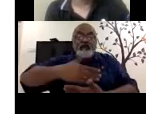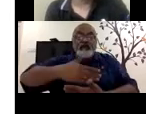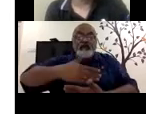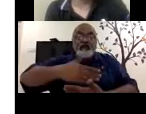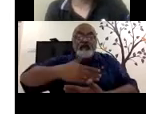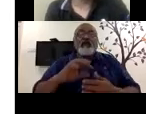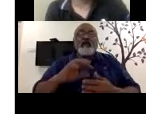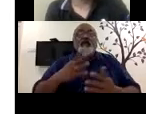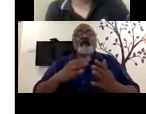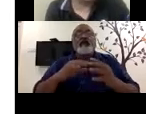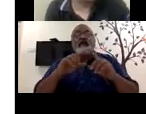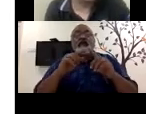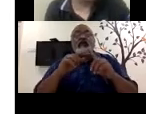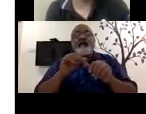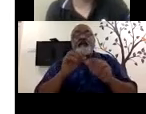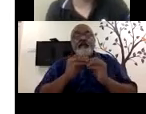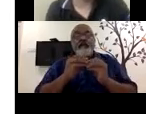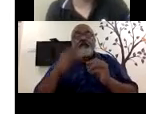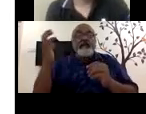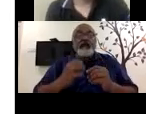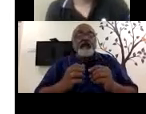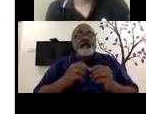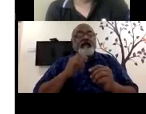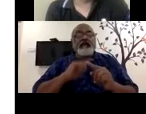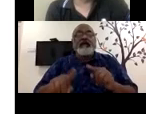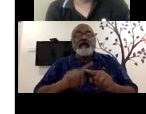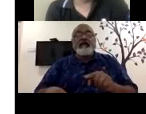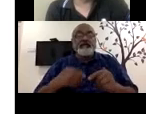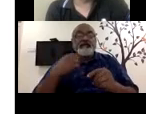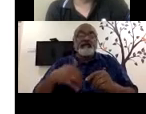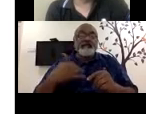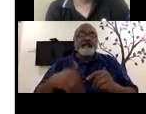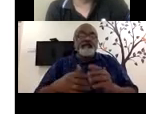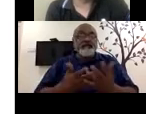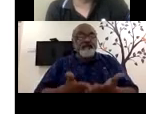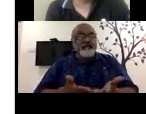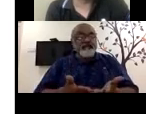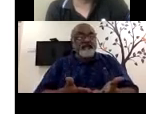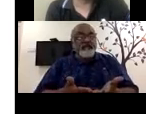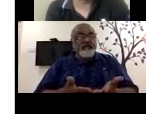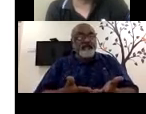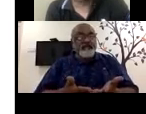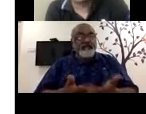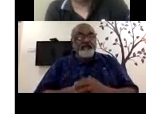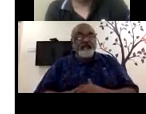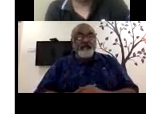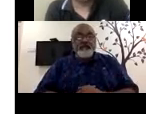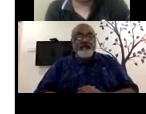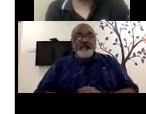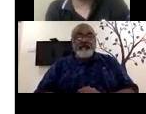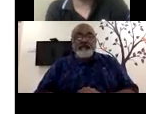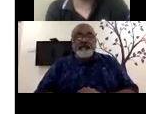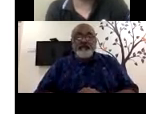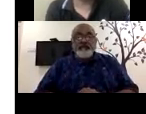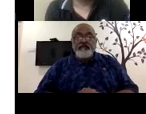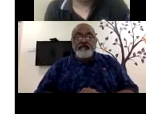And, and also transfer of, I mean, I can't give, it's very difficult to give it on loan and